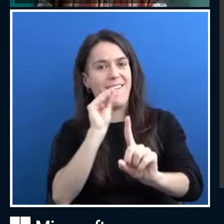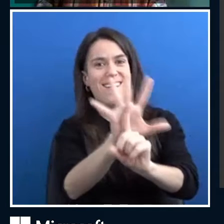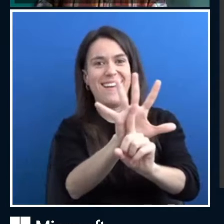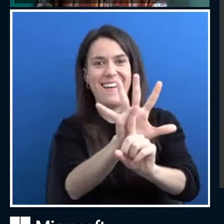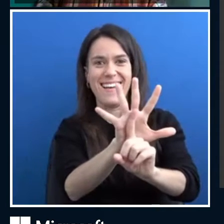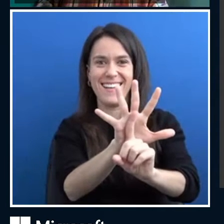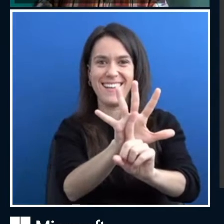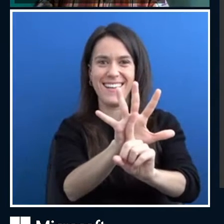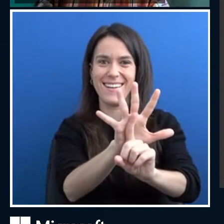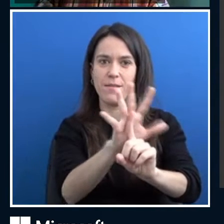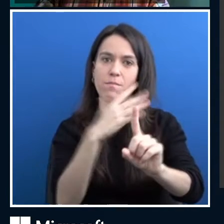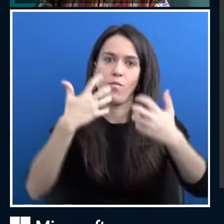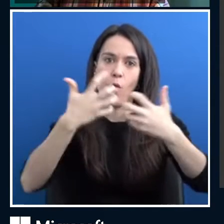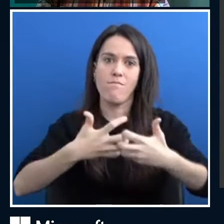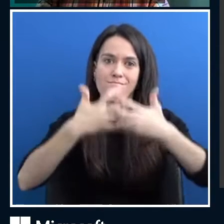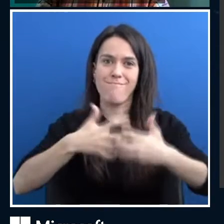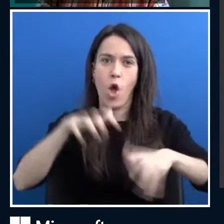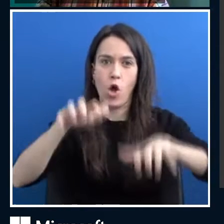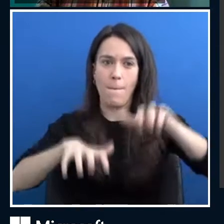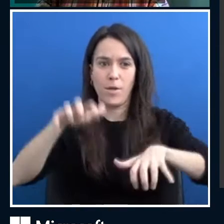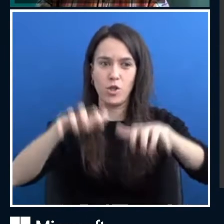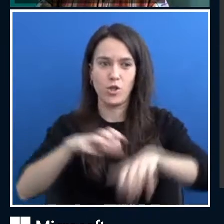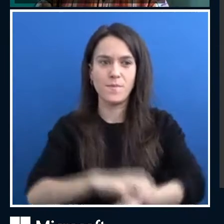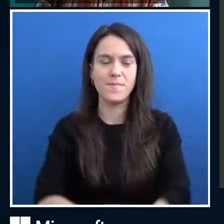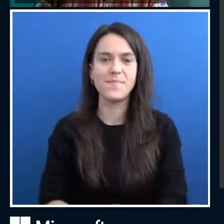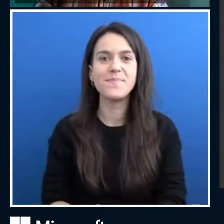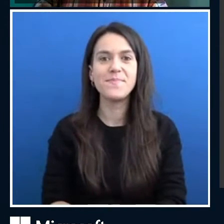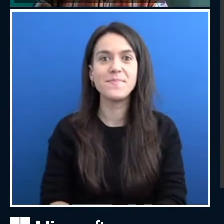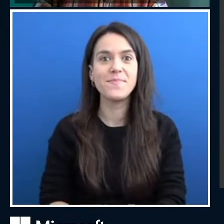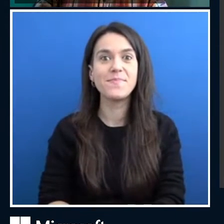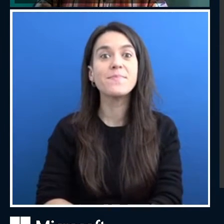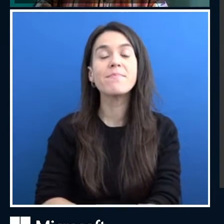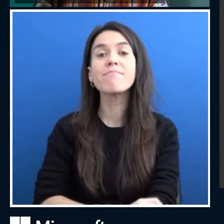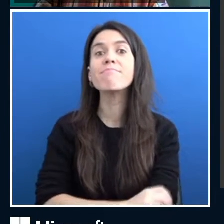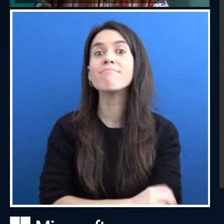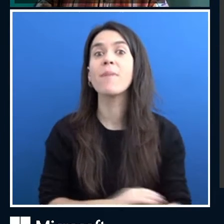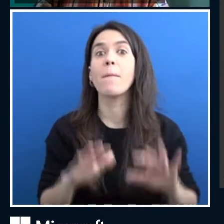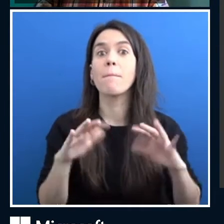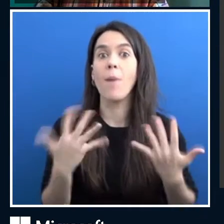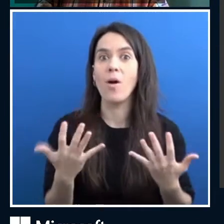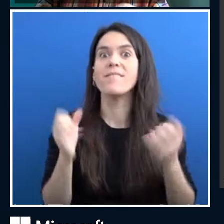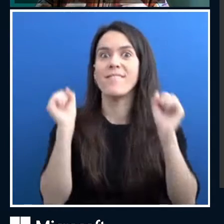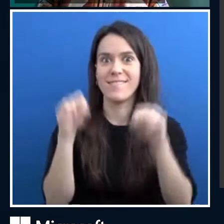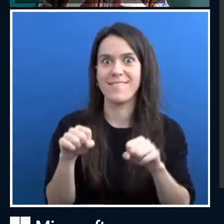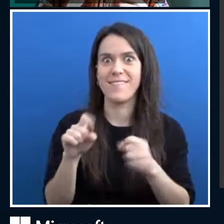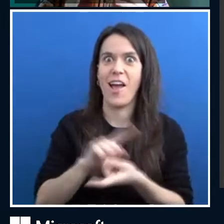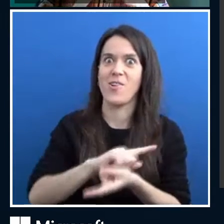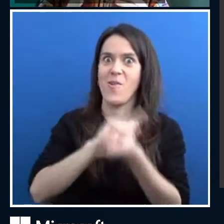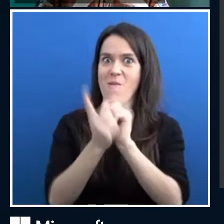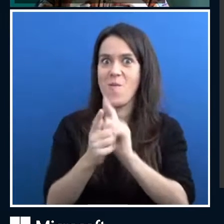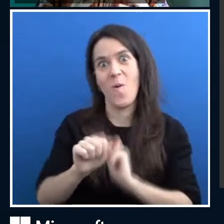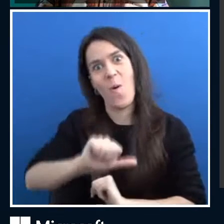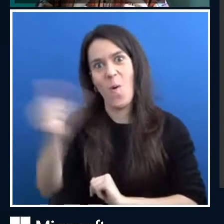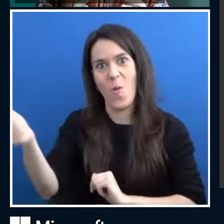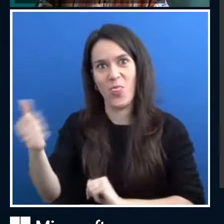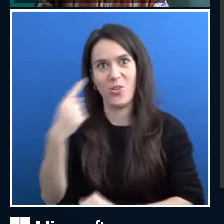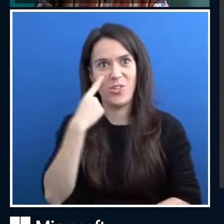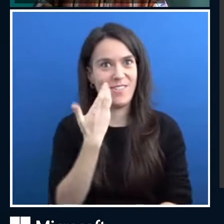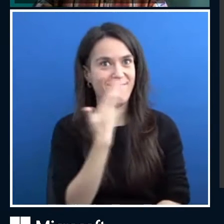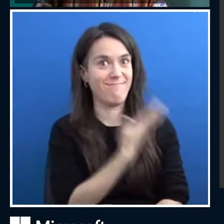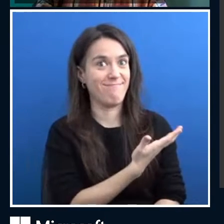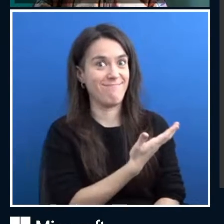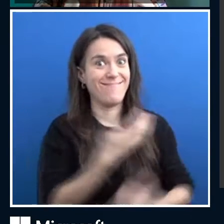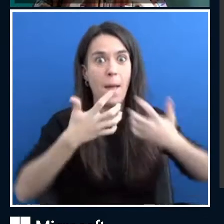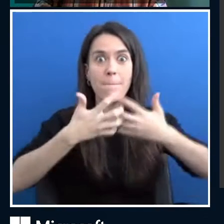computer. We can also go the other way. We can use the bottom-up approach because we know more or less how our brain works.